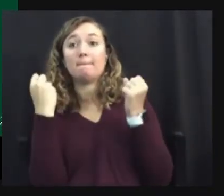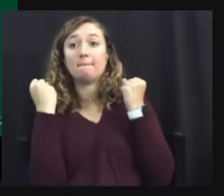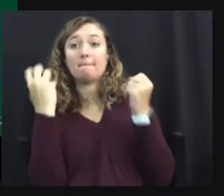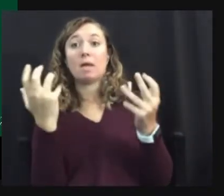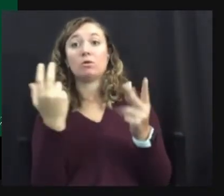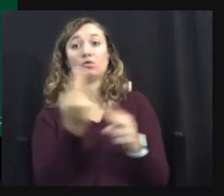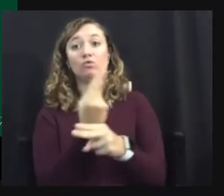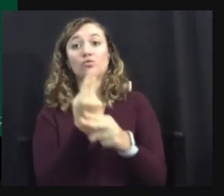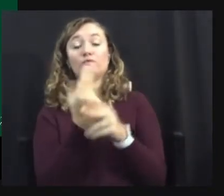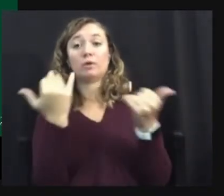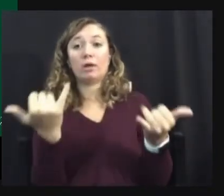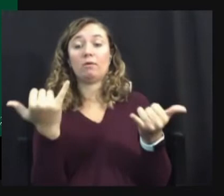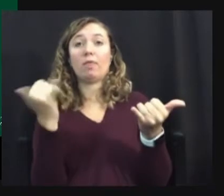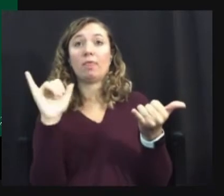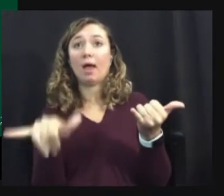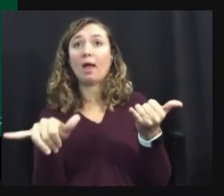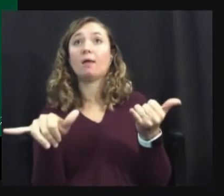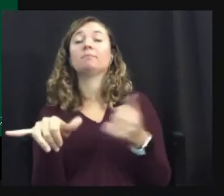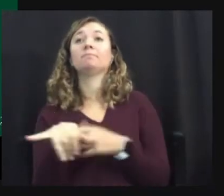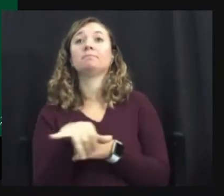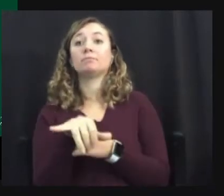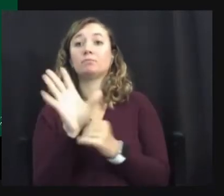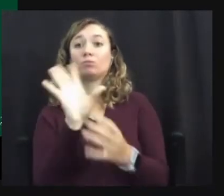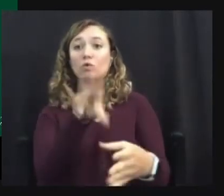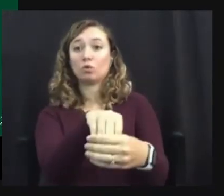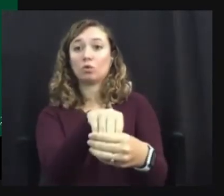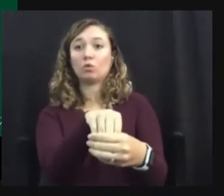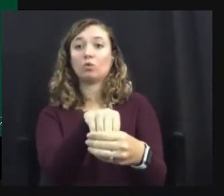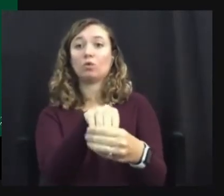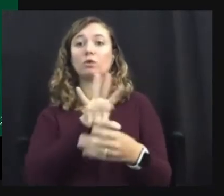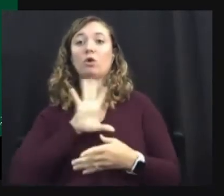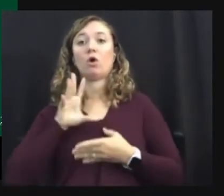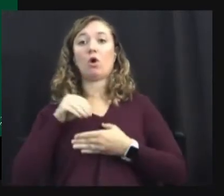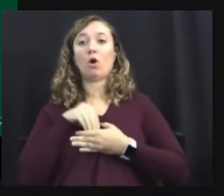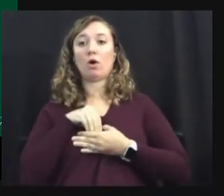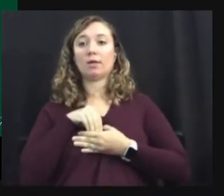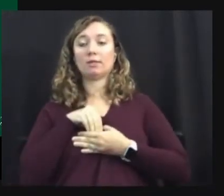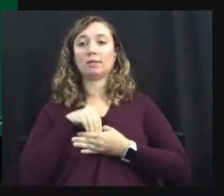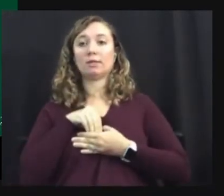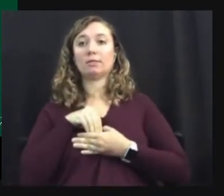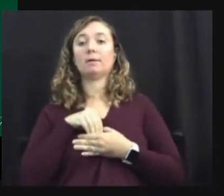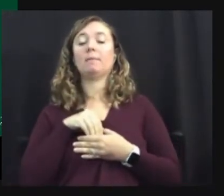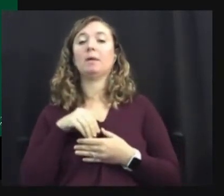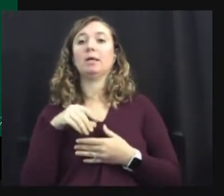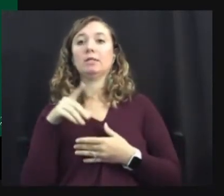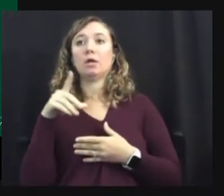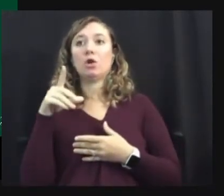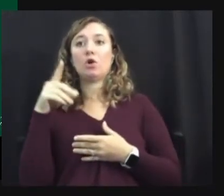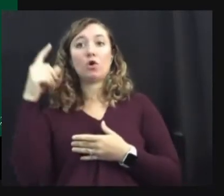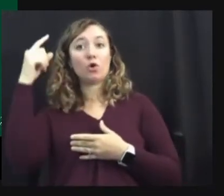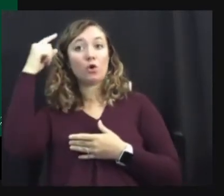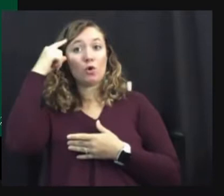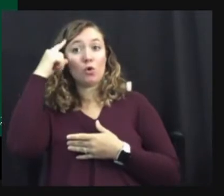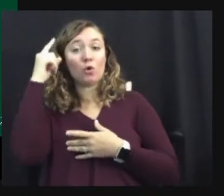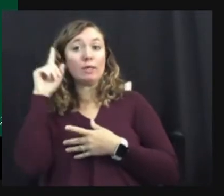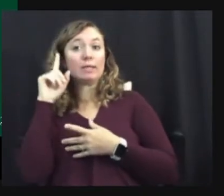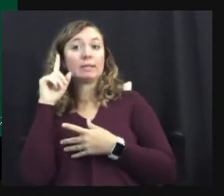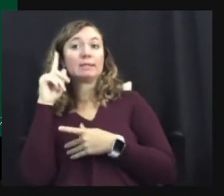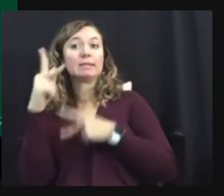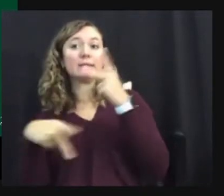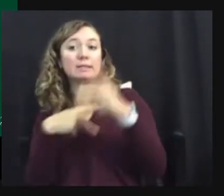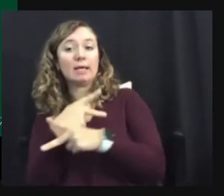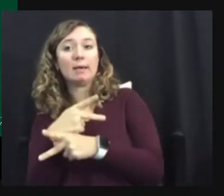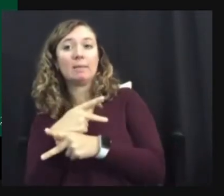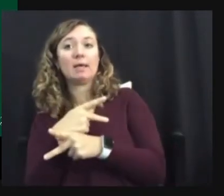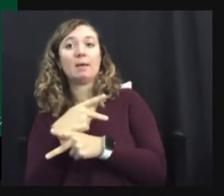the paradigm that, that really includes autism as a neurotype and as a brain style rather than as